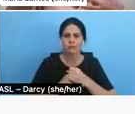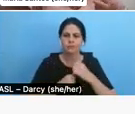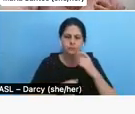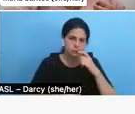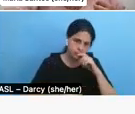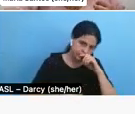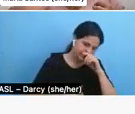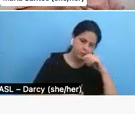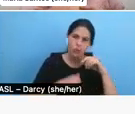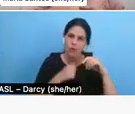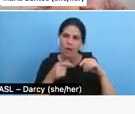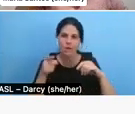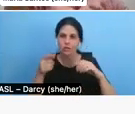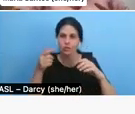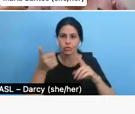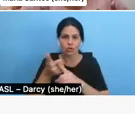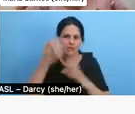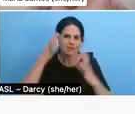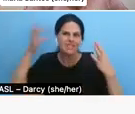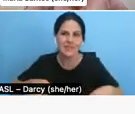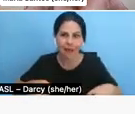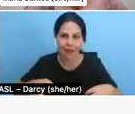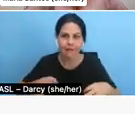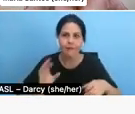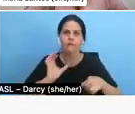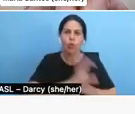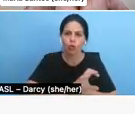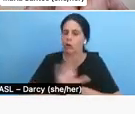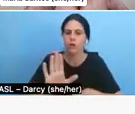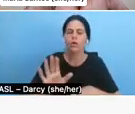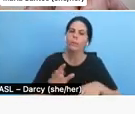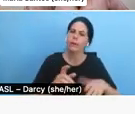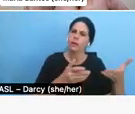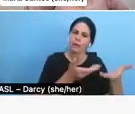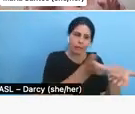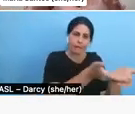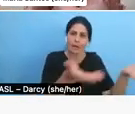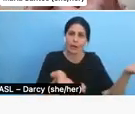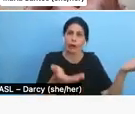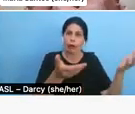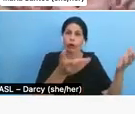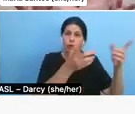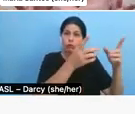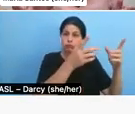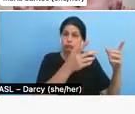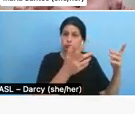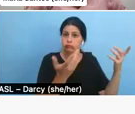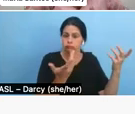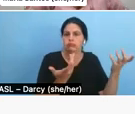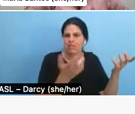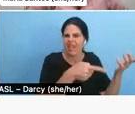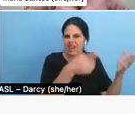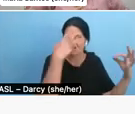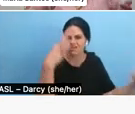impose, right. What you think the film has to do. So you're really taking stock of what you have.